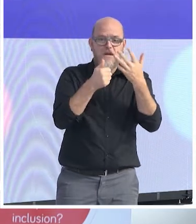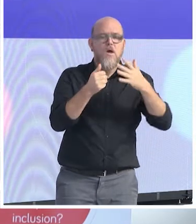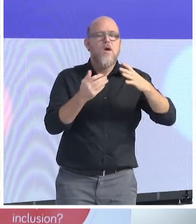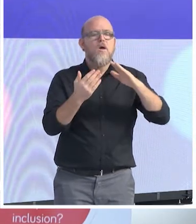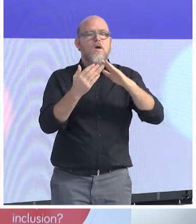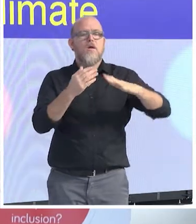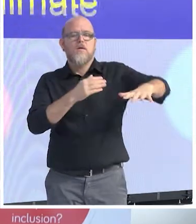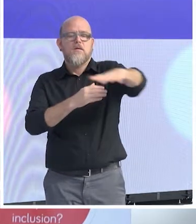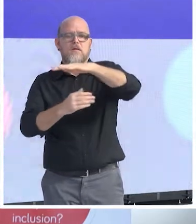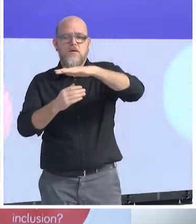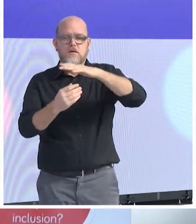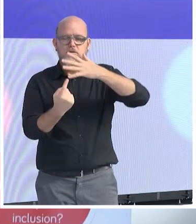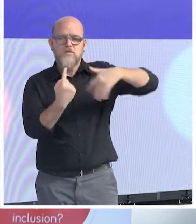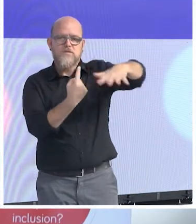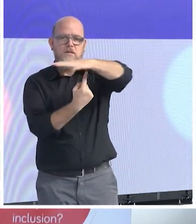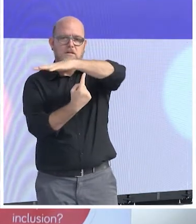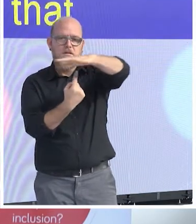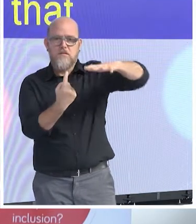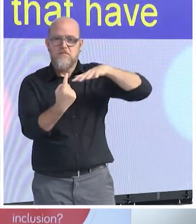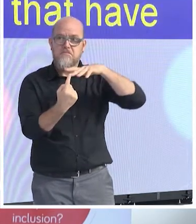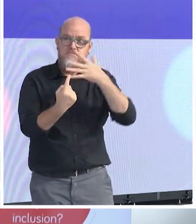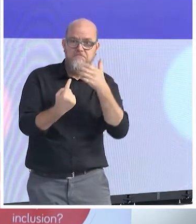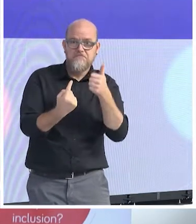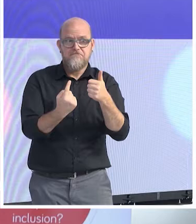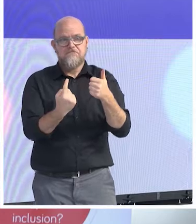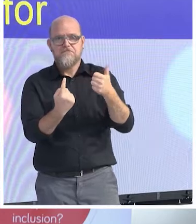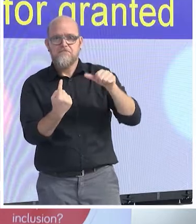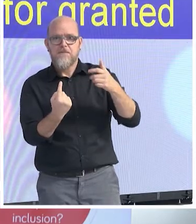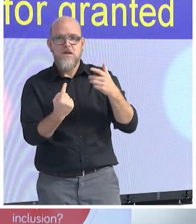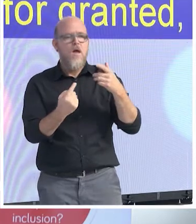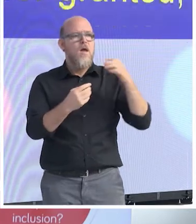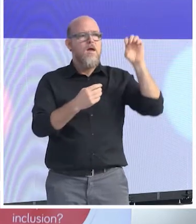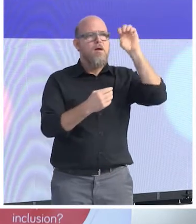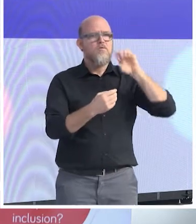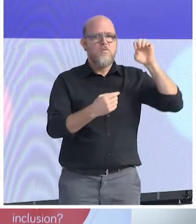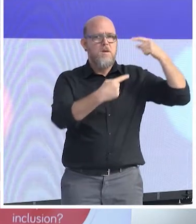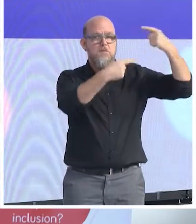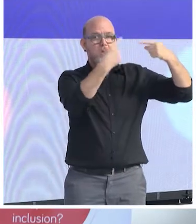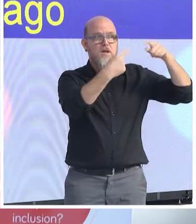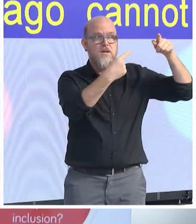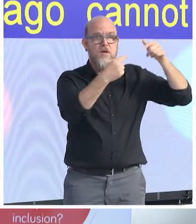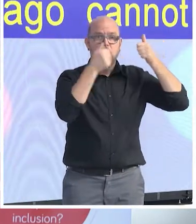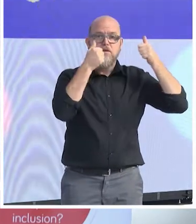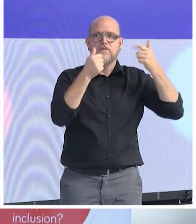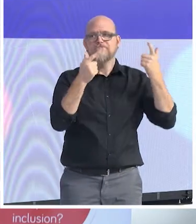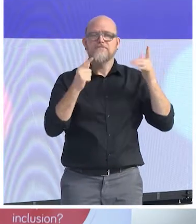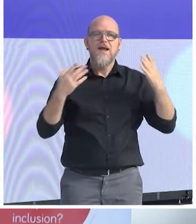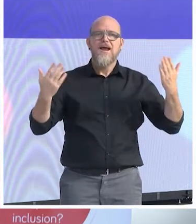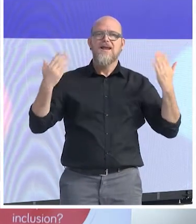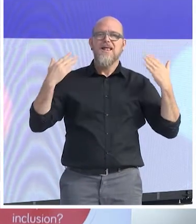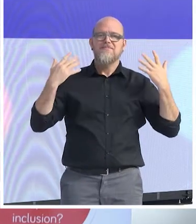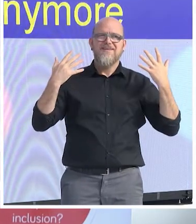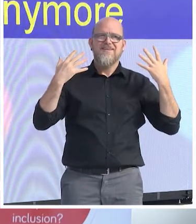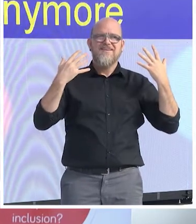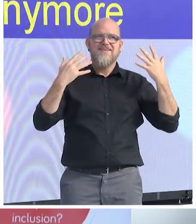Many things that have been basically taken for granted even five or ten years ago cannot be taken for granted anymore. For example,